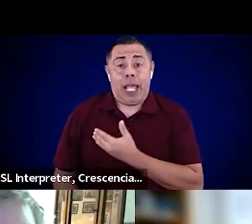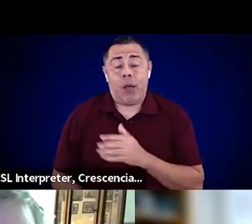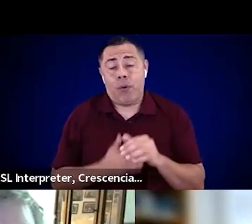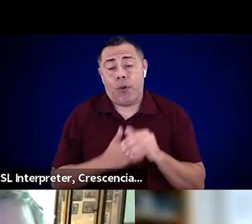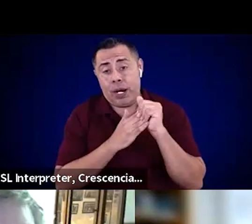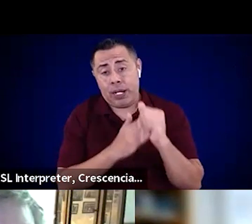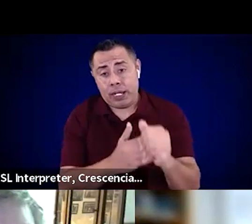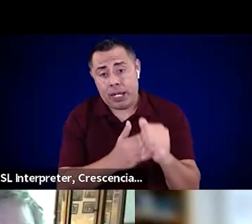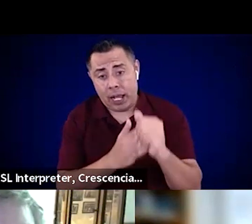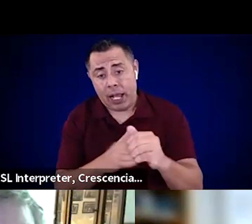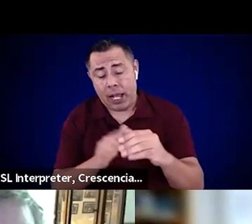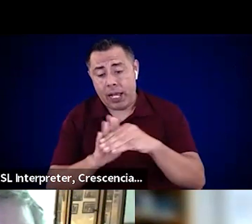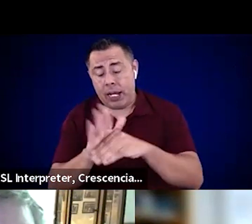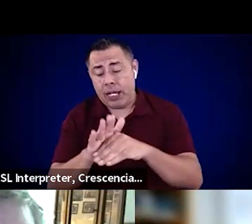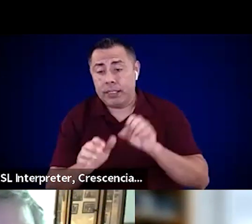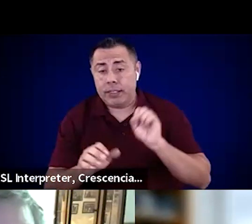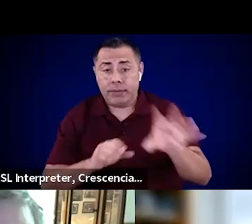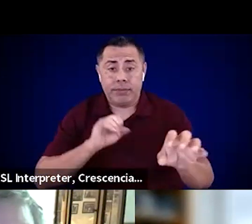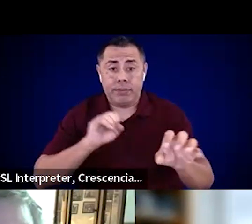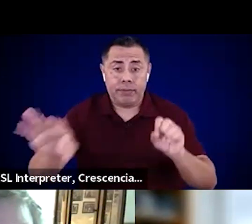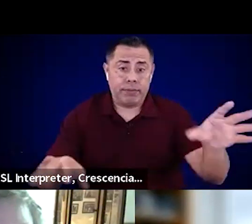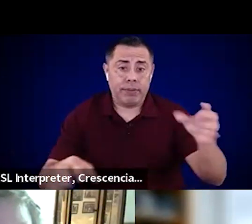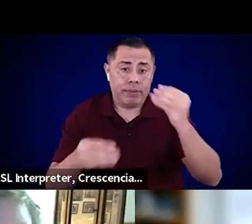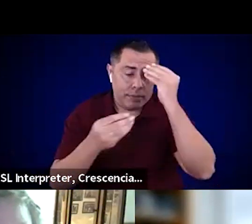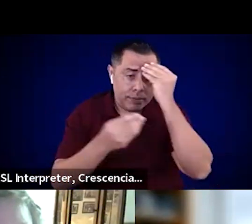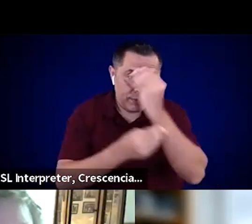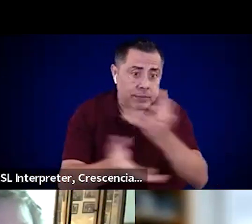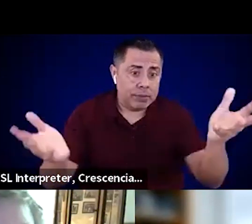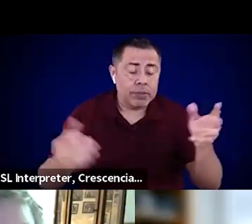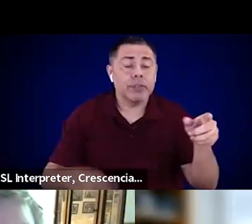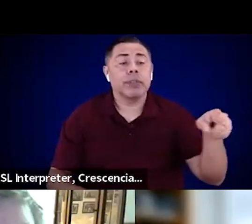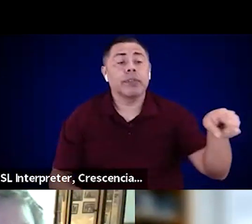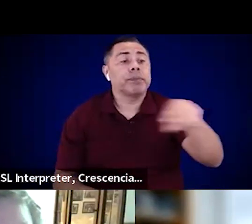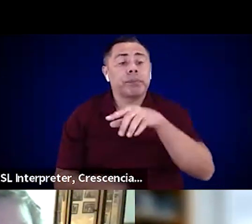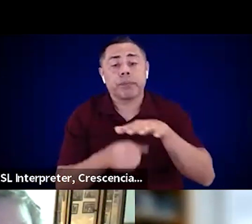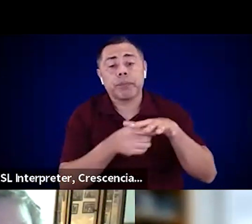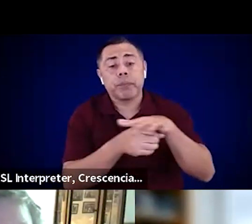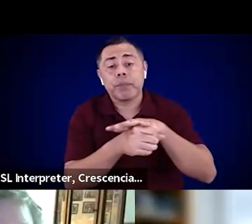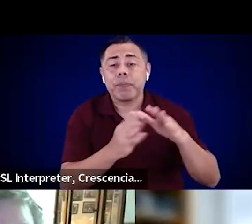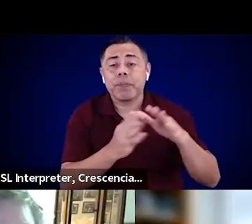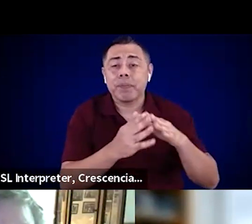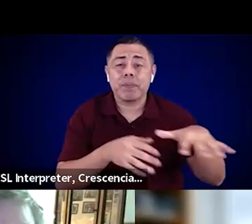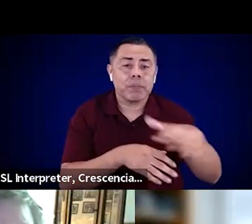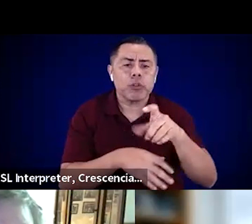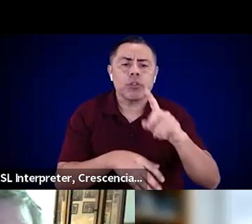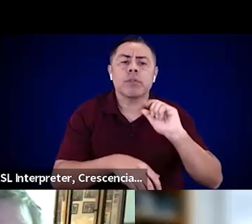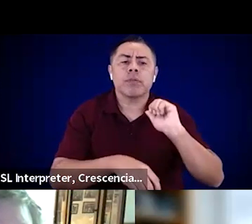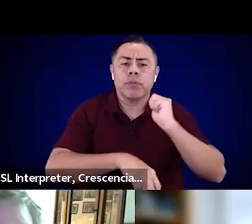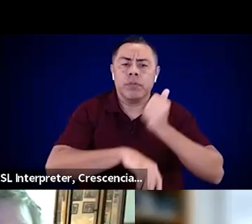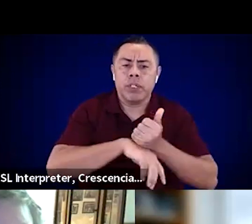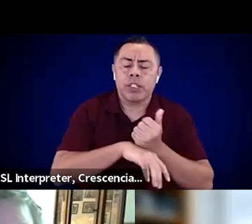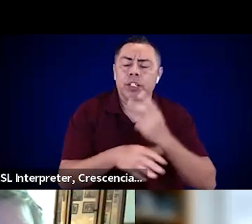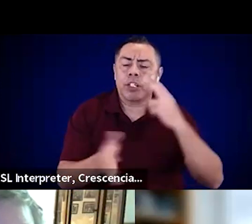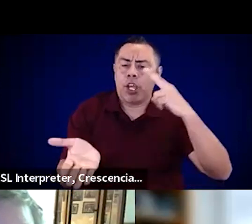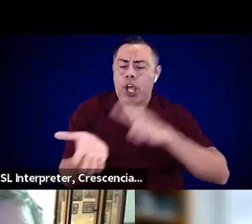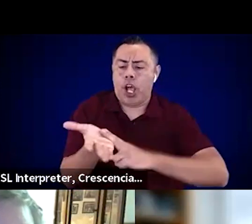contracts with accessible transportation providers within their jurisdiction.